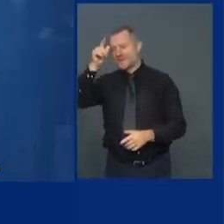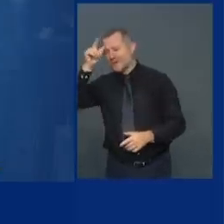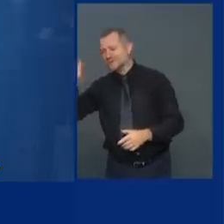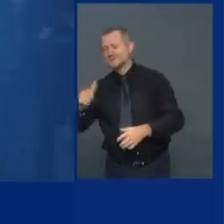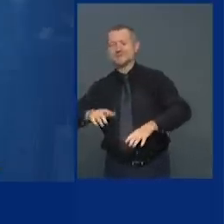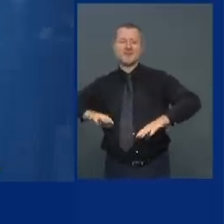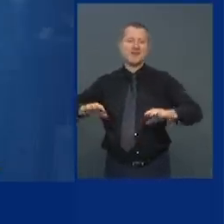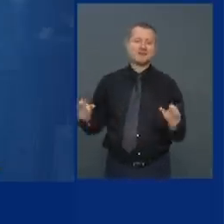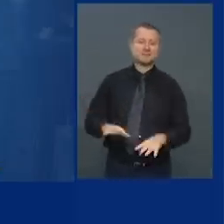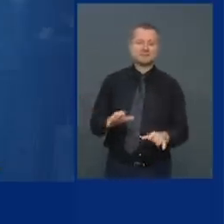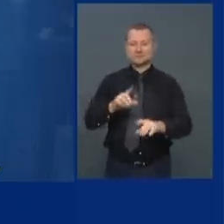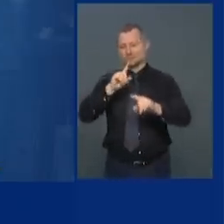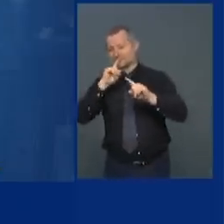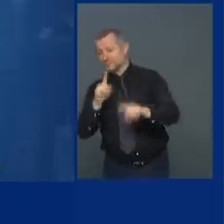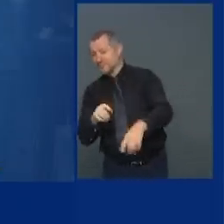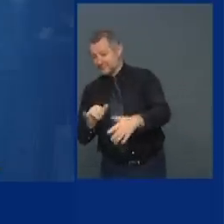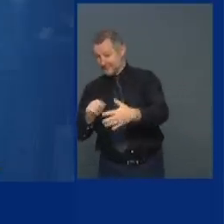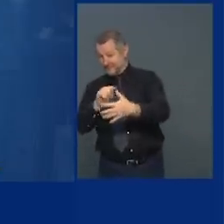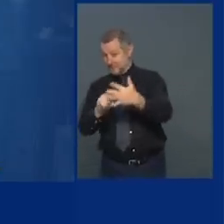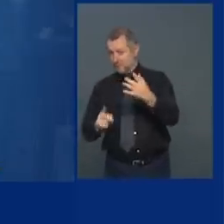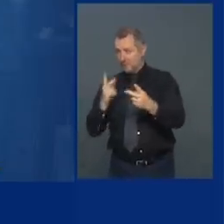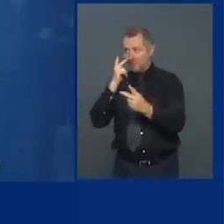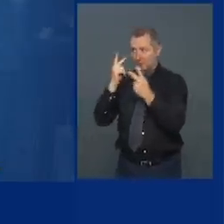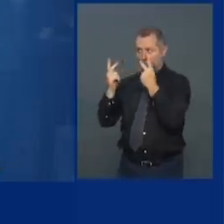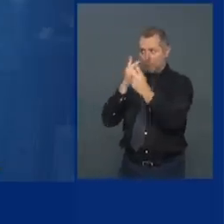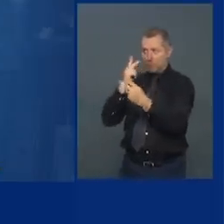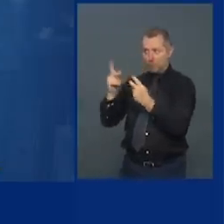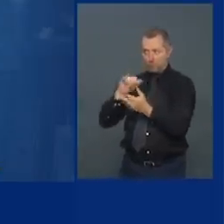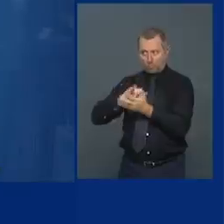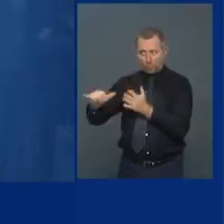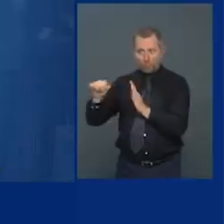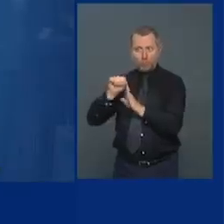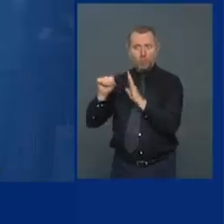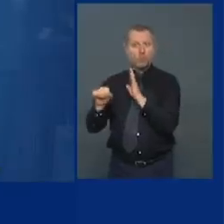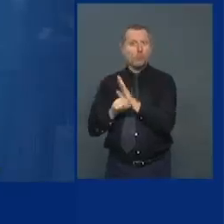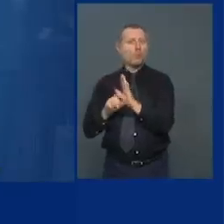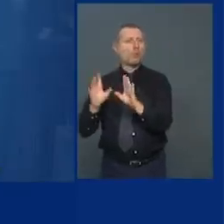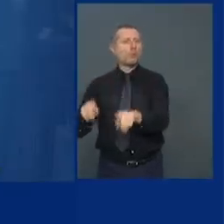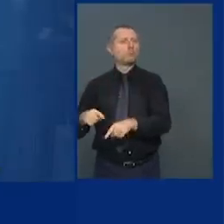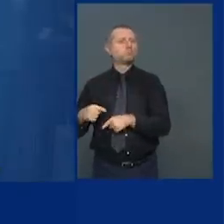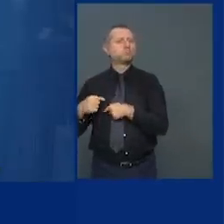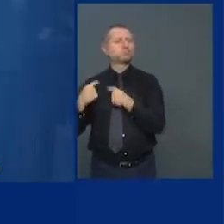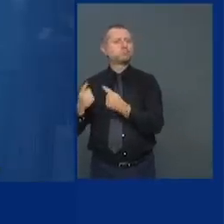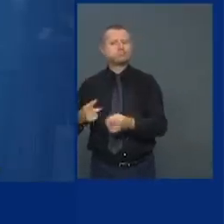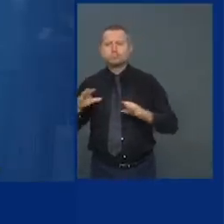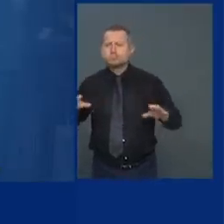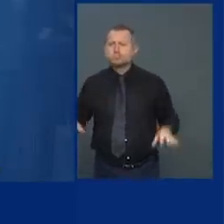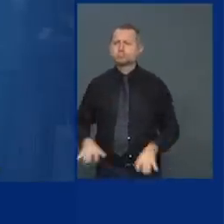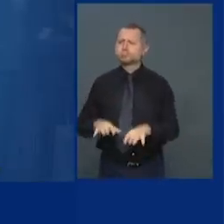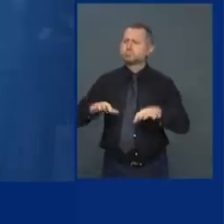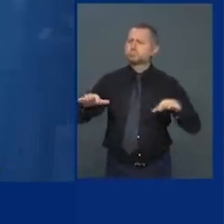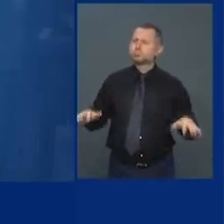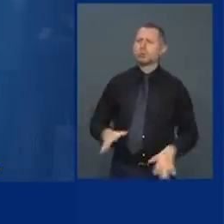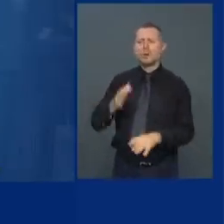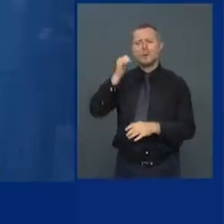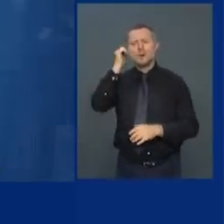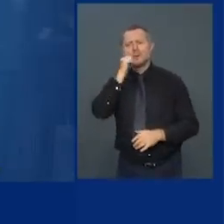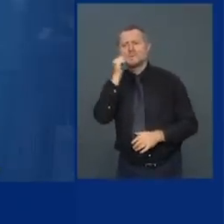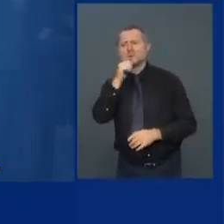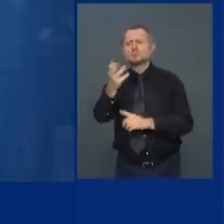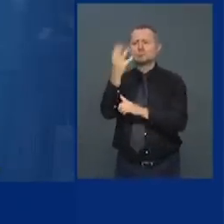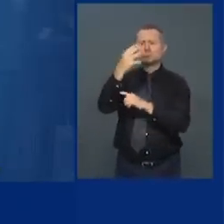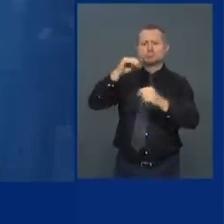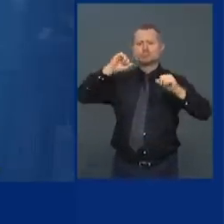People have seen the New York State government acting all through this. Every day I said, here's the problem. Deep